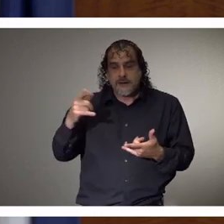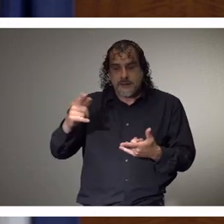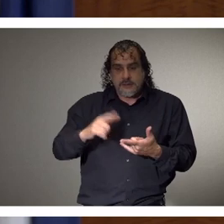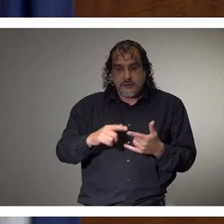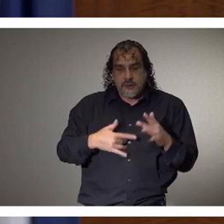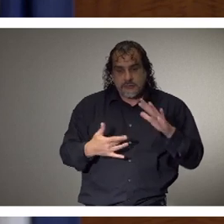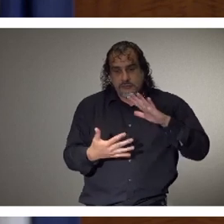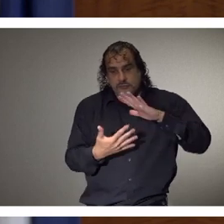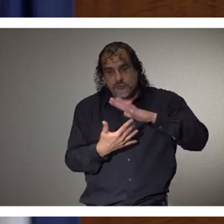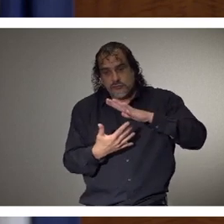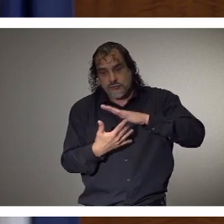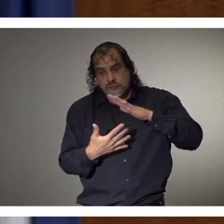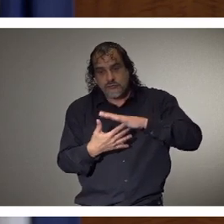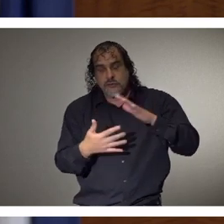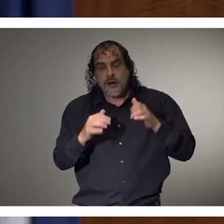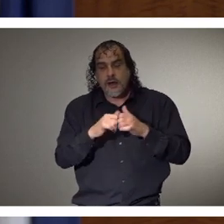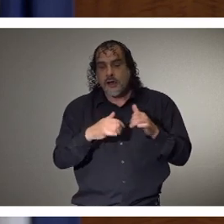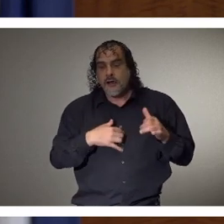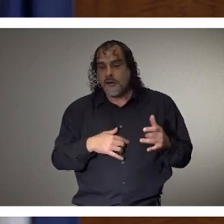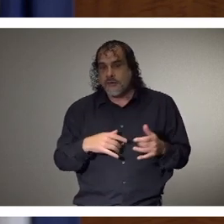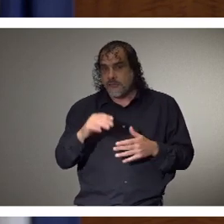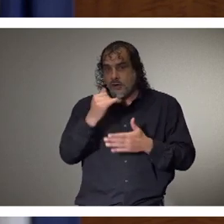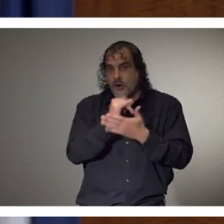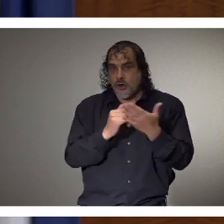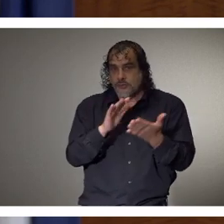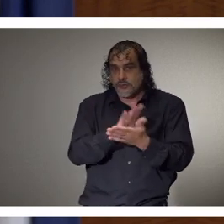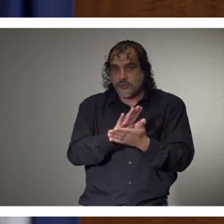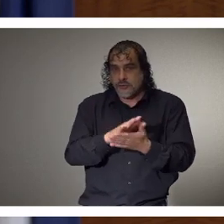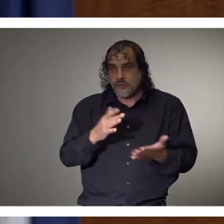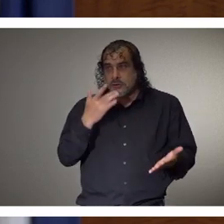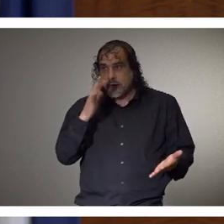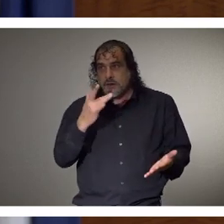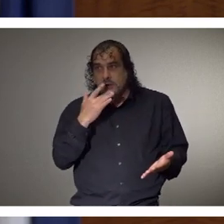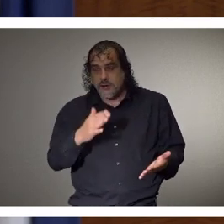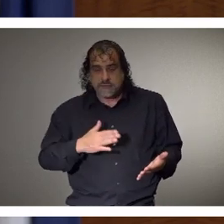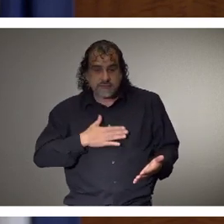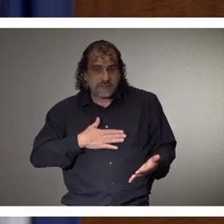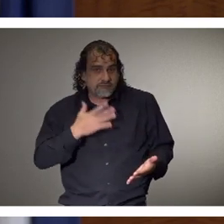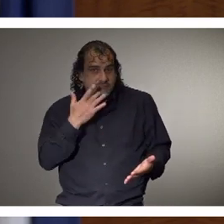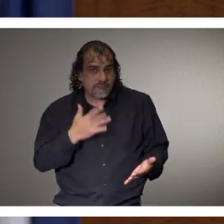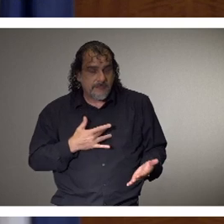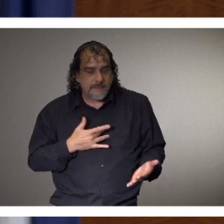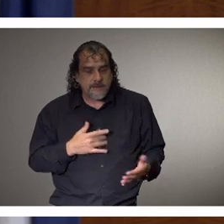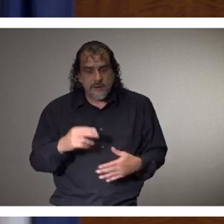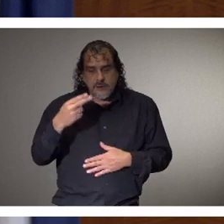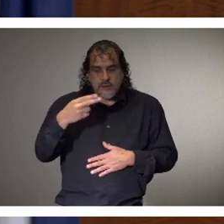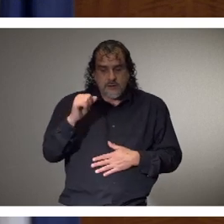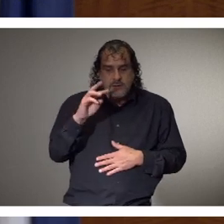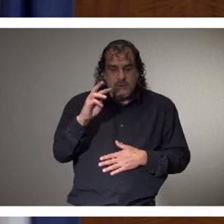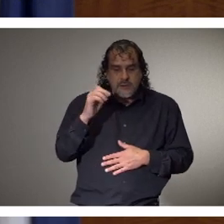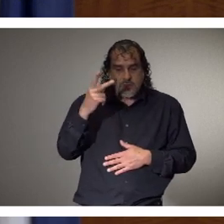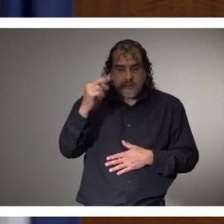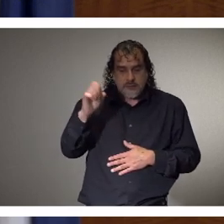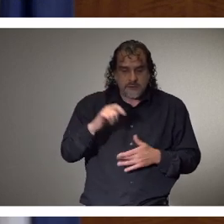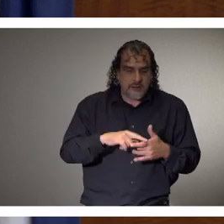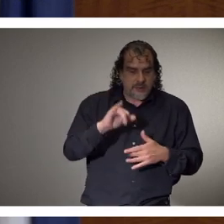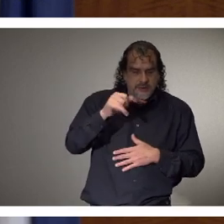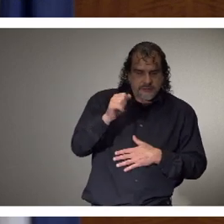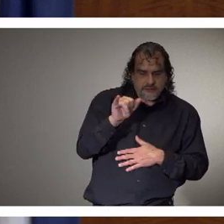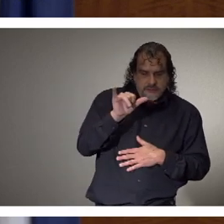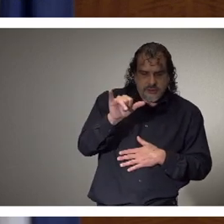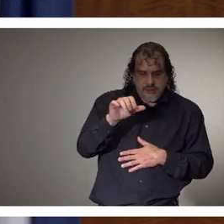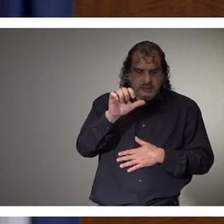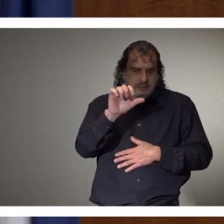majoring in filmmaking. Good luck, Addison, and happy birthday. Hawkins Gable from Brookhaven. Jayden Brown from Columbus. Anna